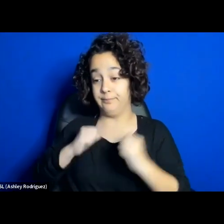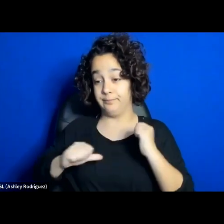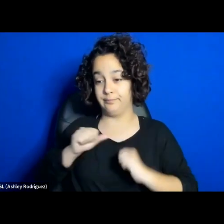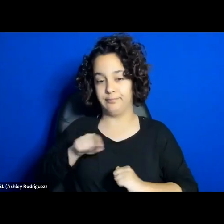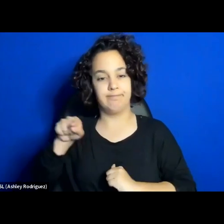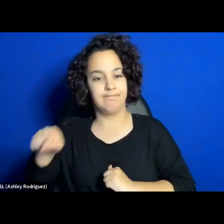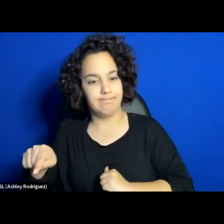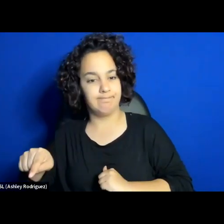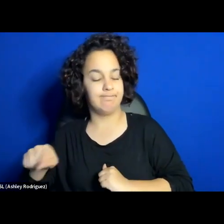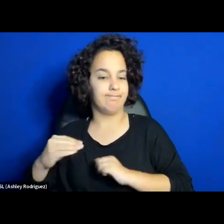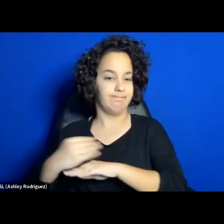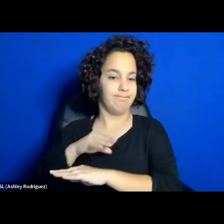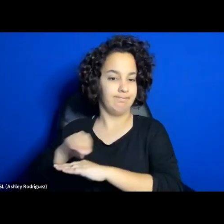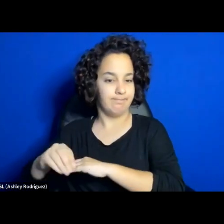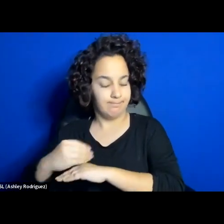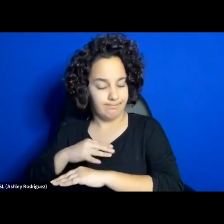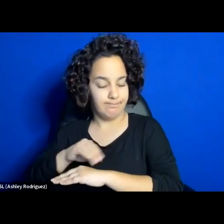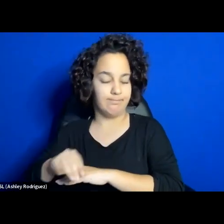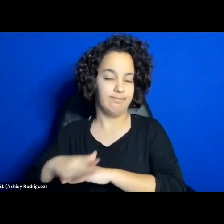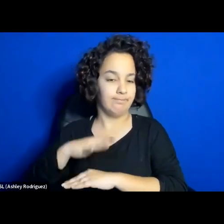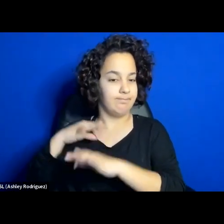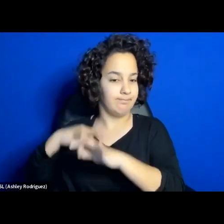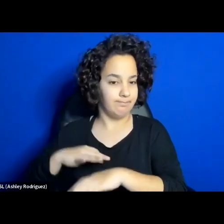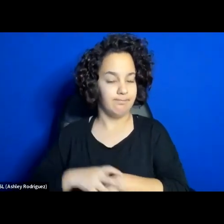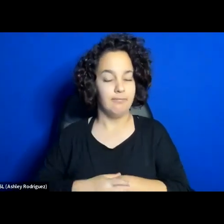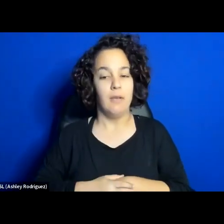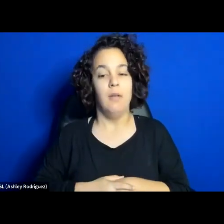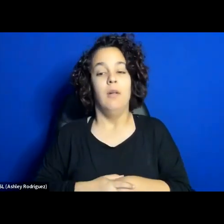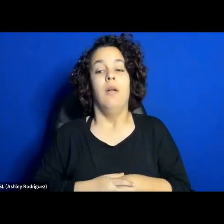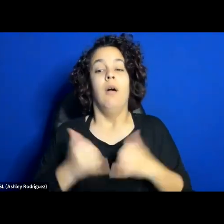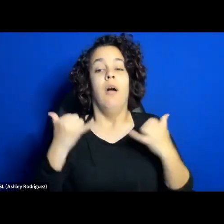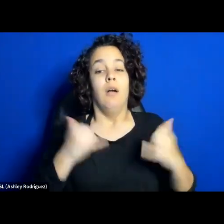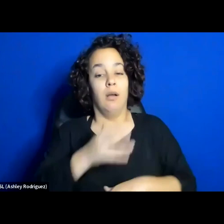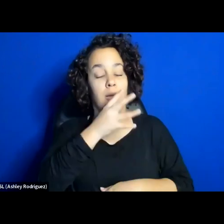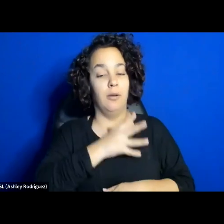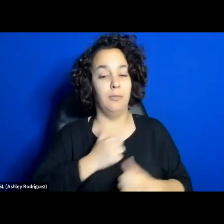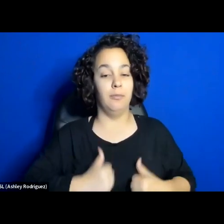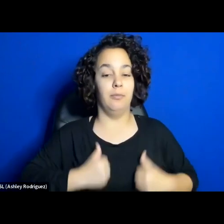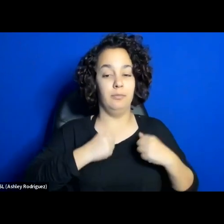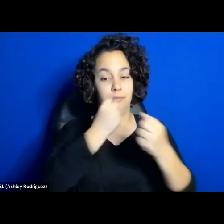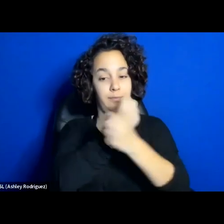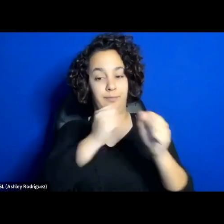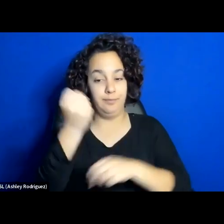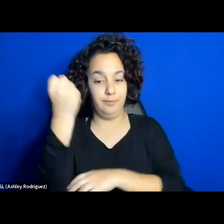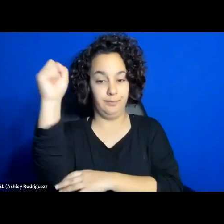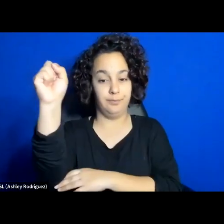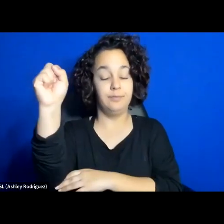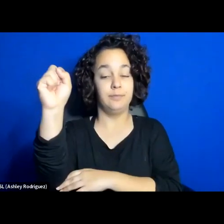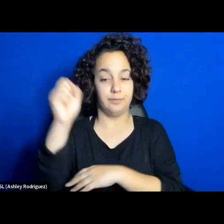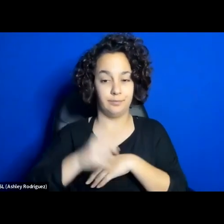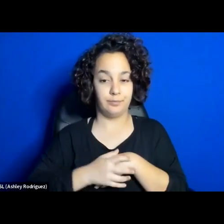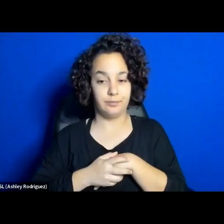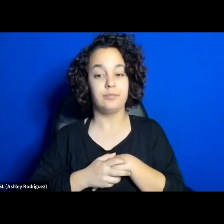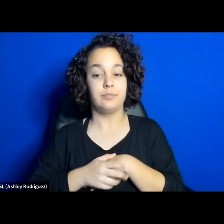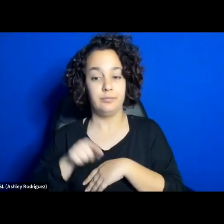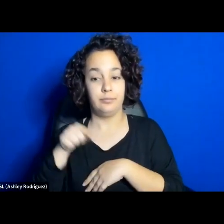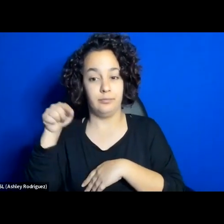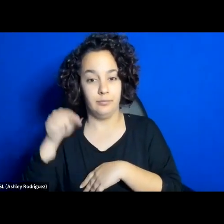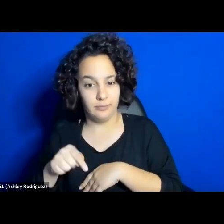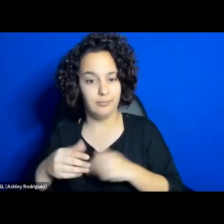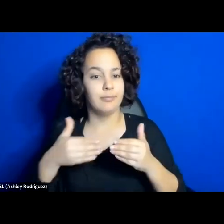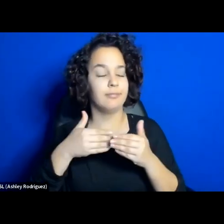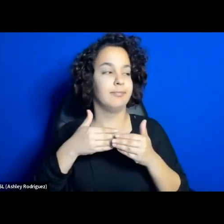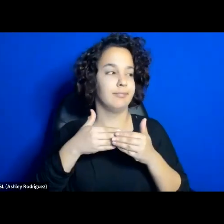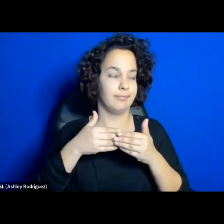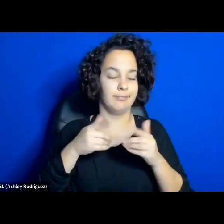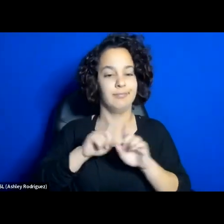In the case of the woman life freedom movement, perhaps what distinguishes its waves of protests from the previous ones is that they're